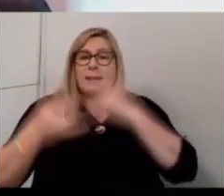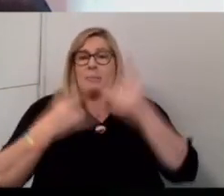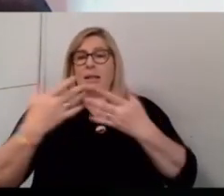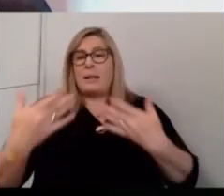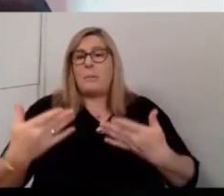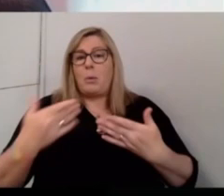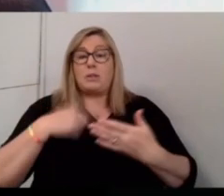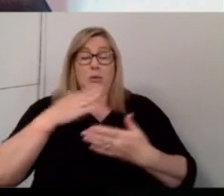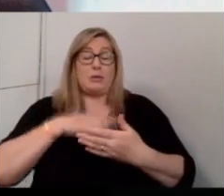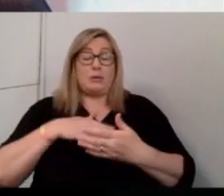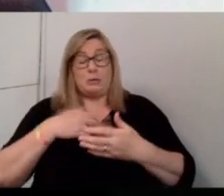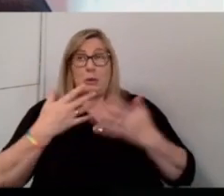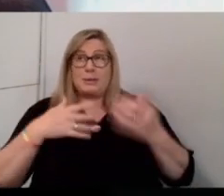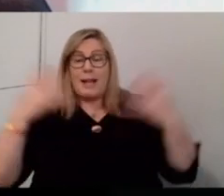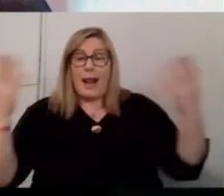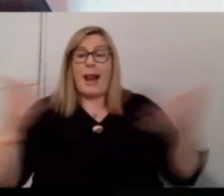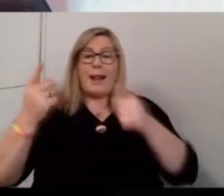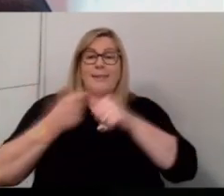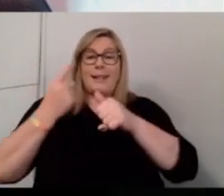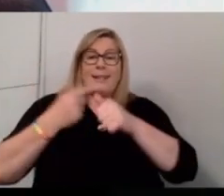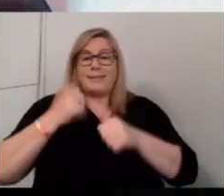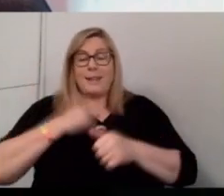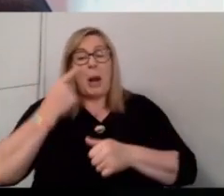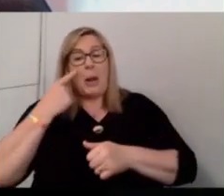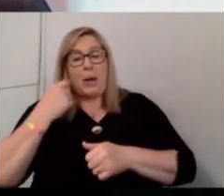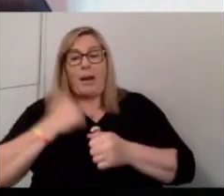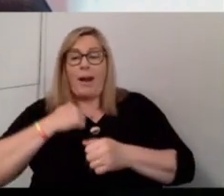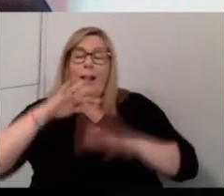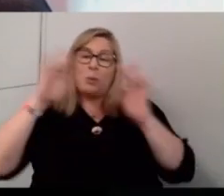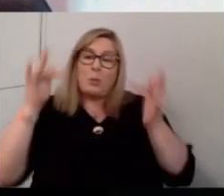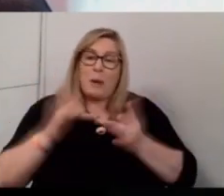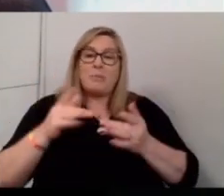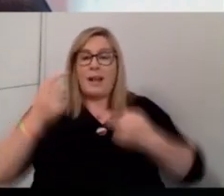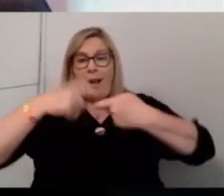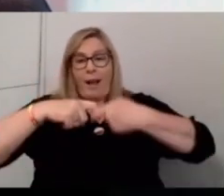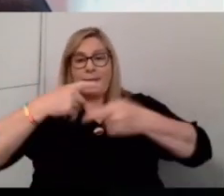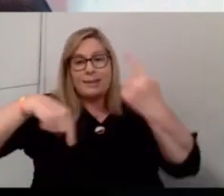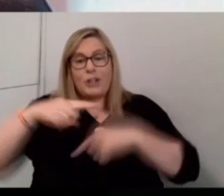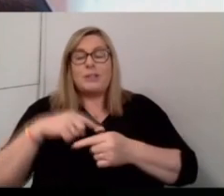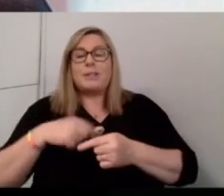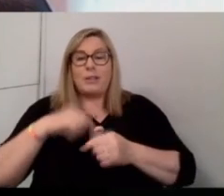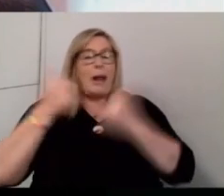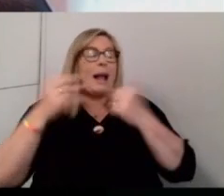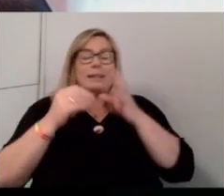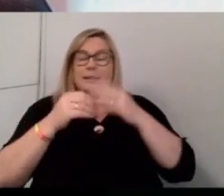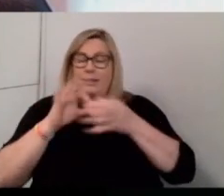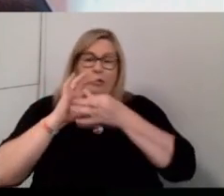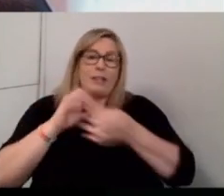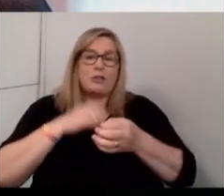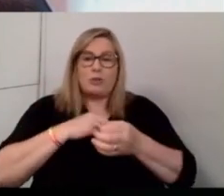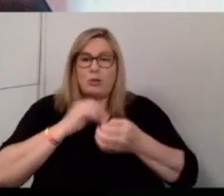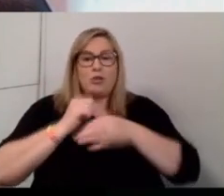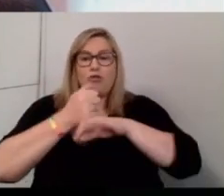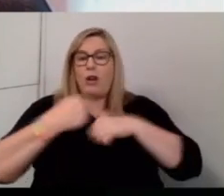making the plug, take a look at our website, get in contact with us, and anything in terms of cross-border, all island, we're